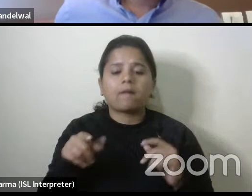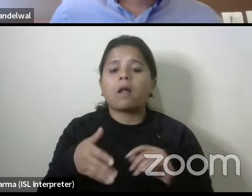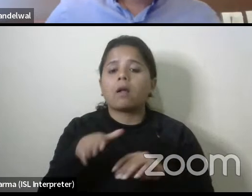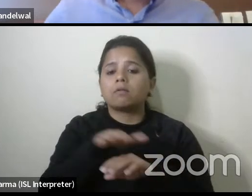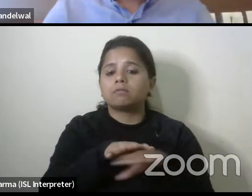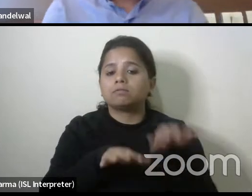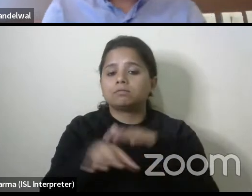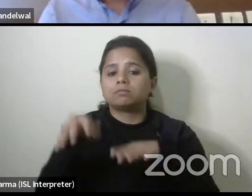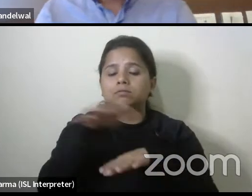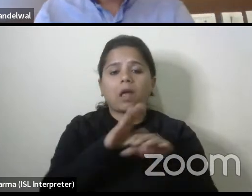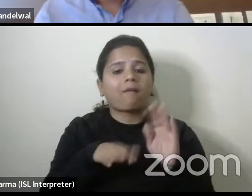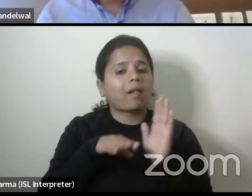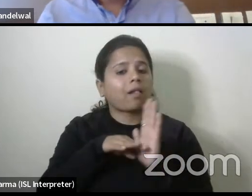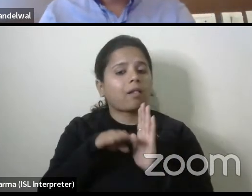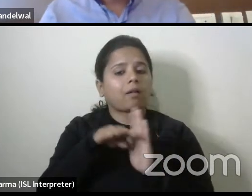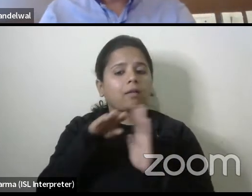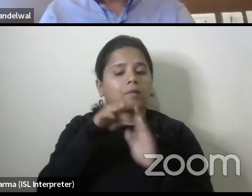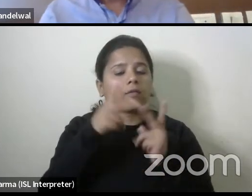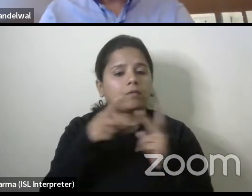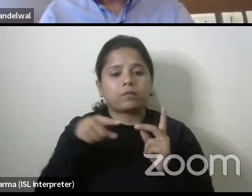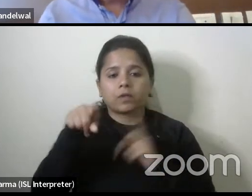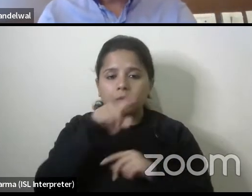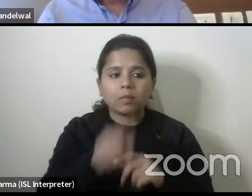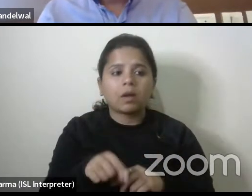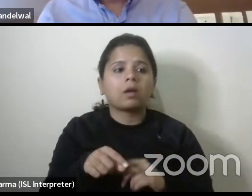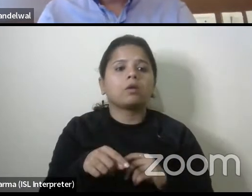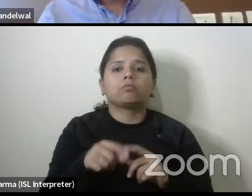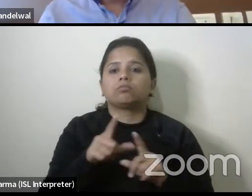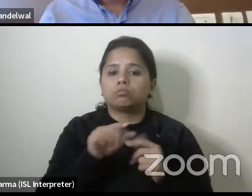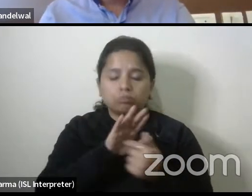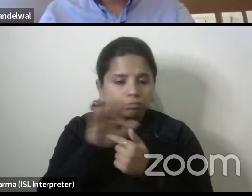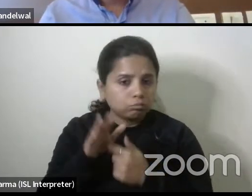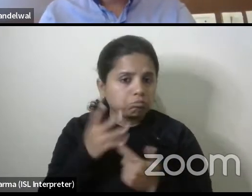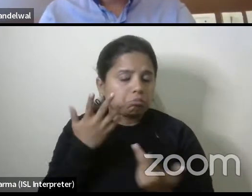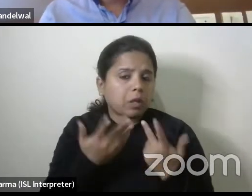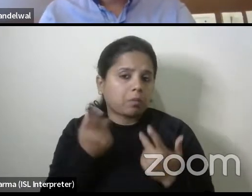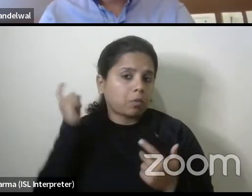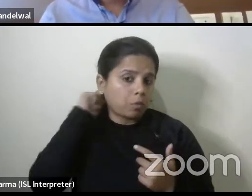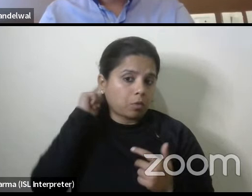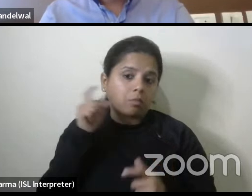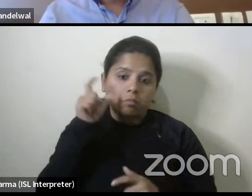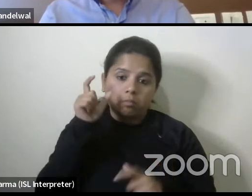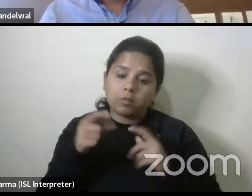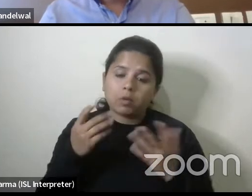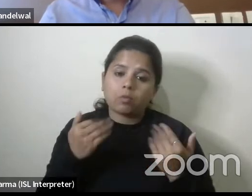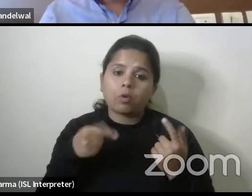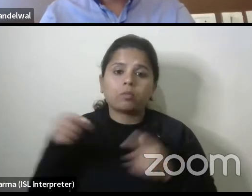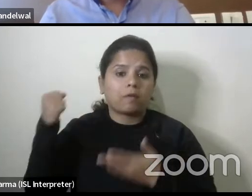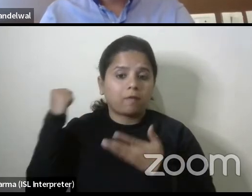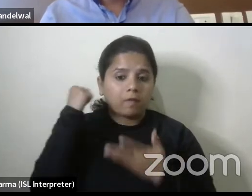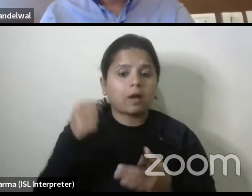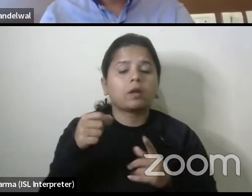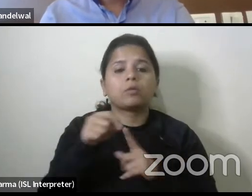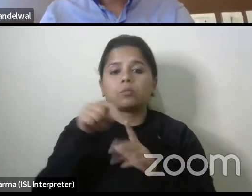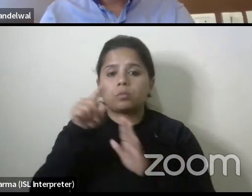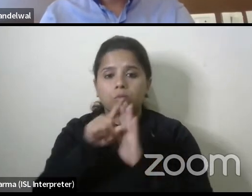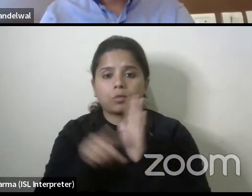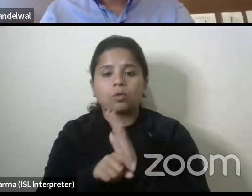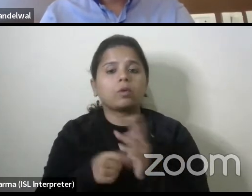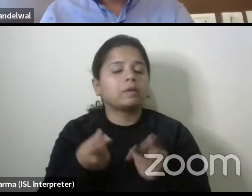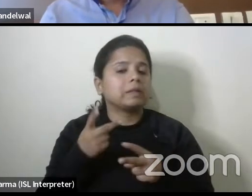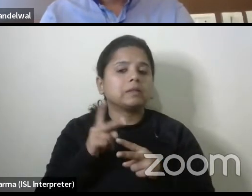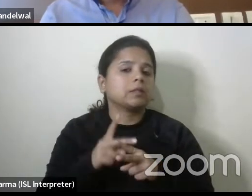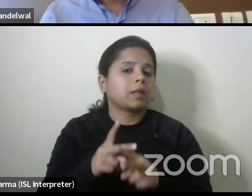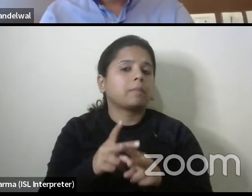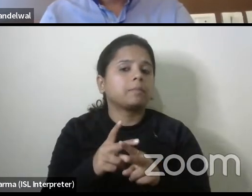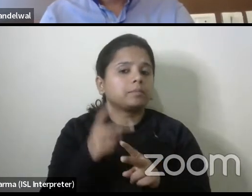uh levels through which this needs to traverse you know although the again the intentions may be there the funding and the policy parking is still you know